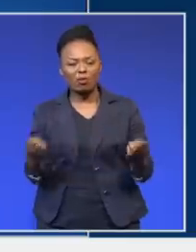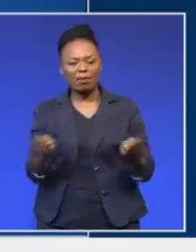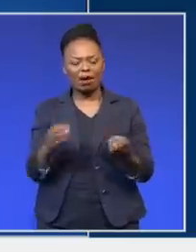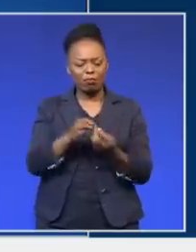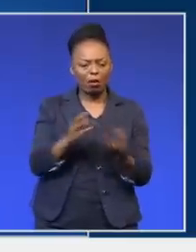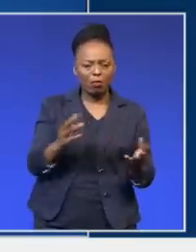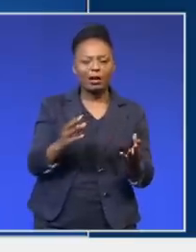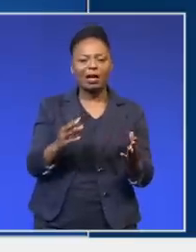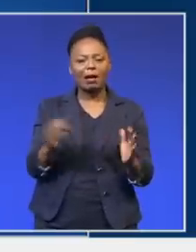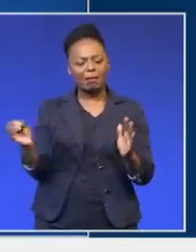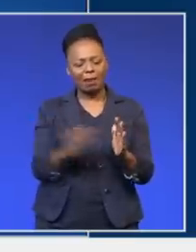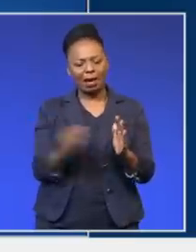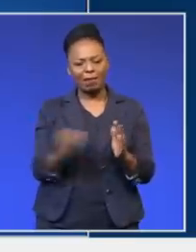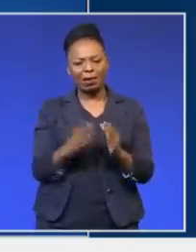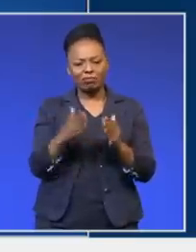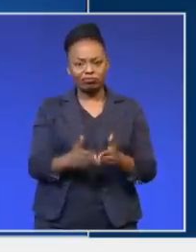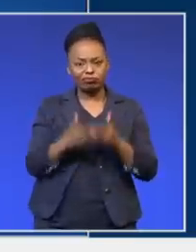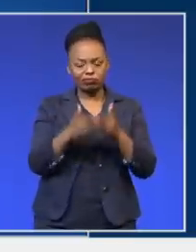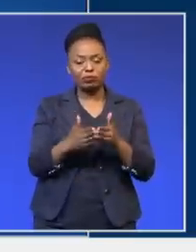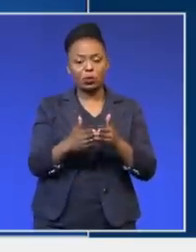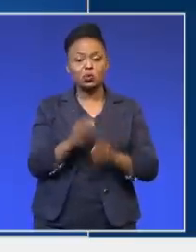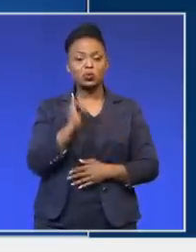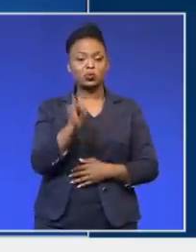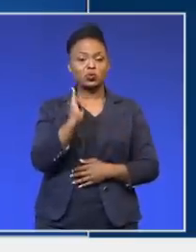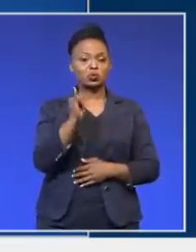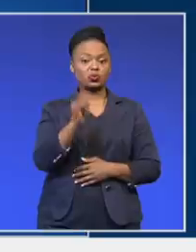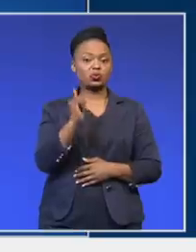is quite dramatic and it's very, very severe.